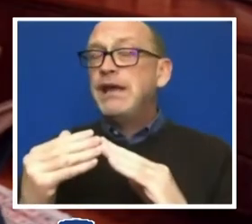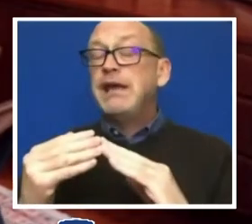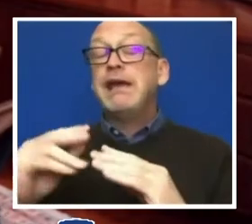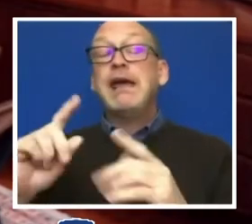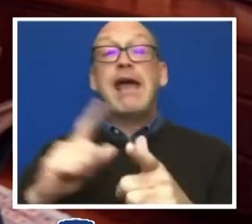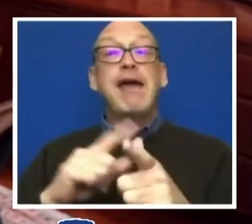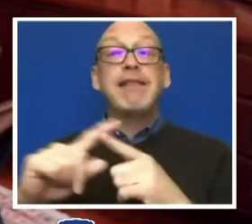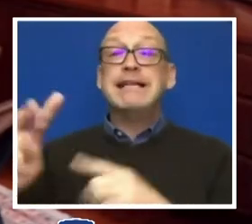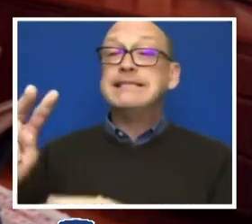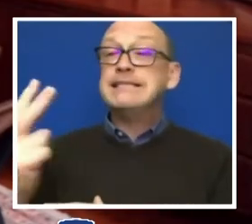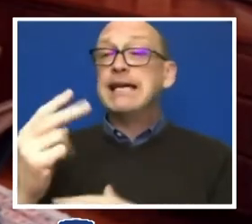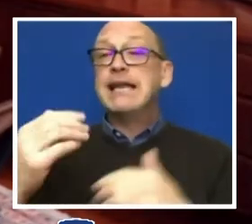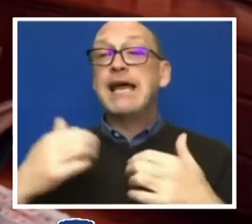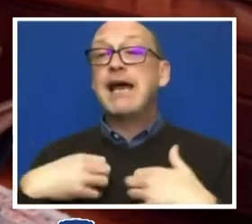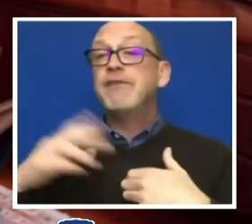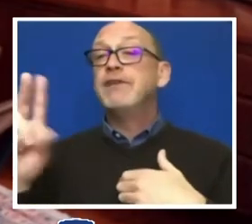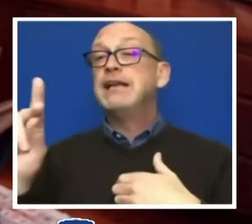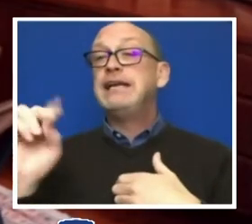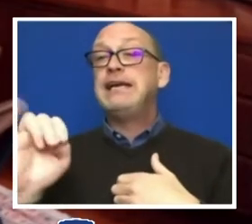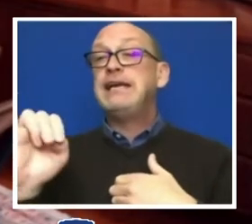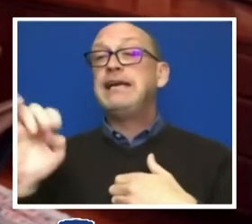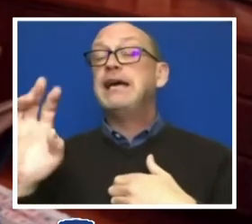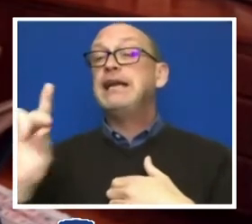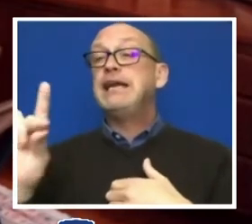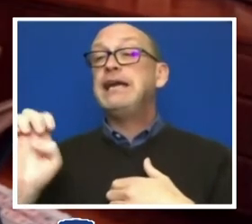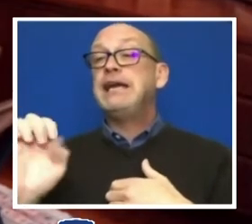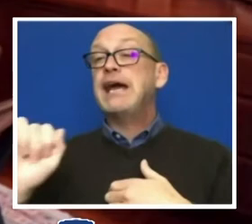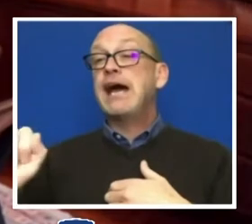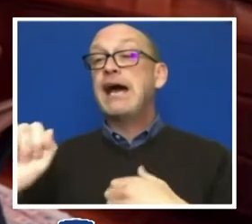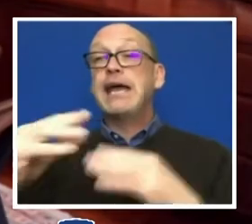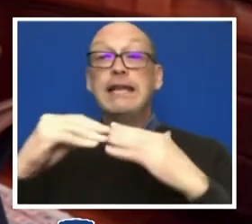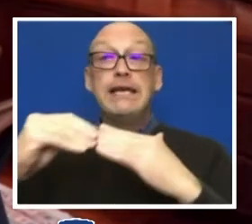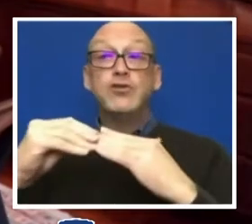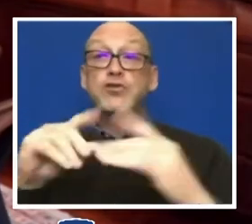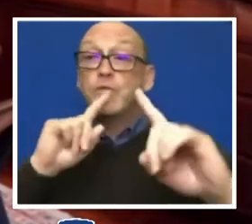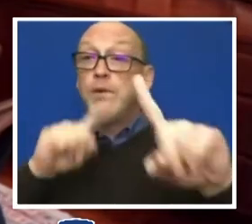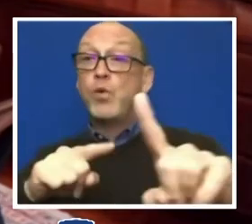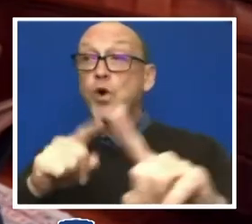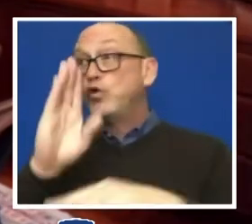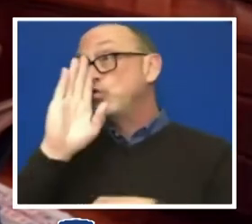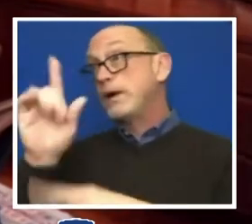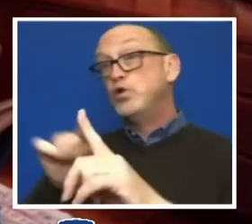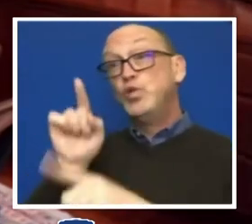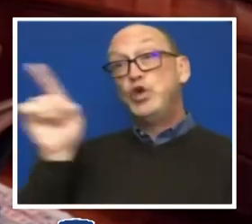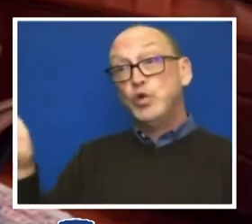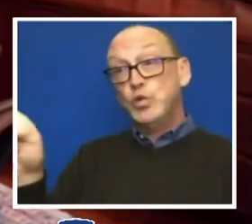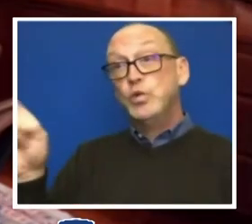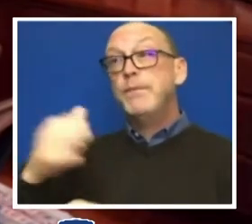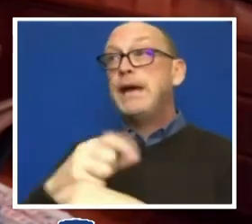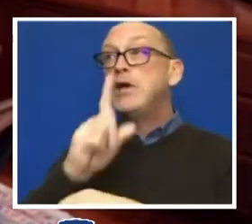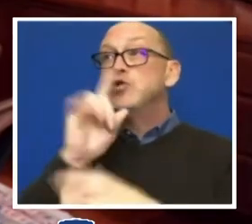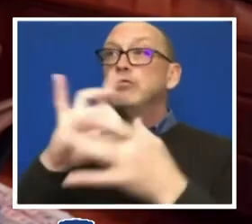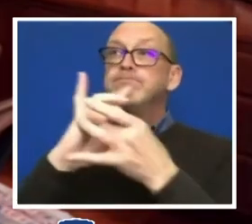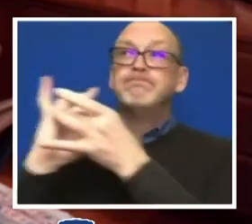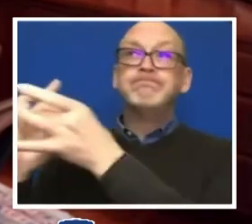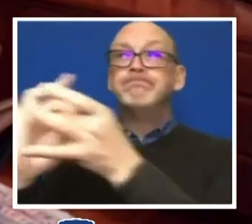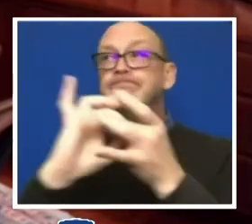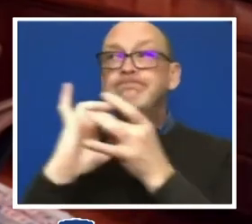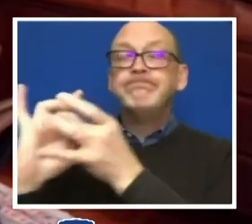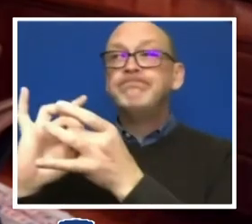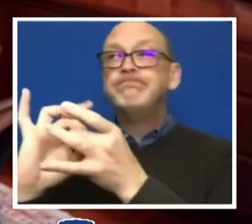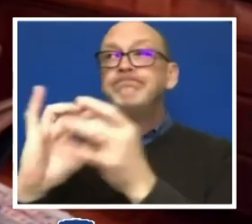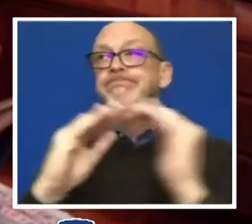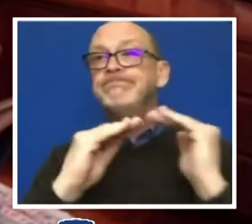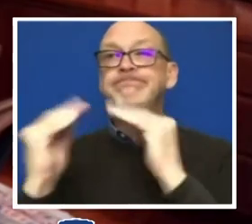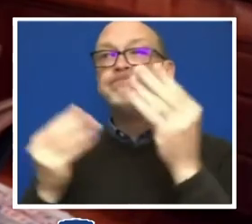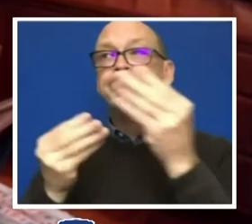to have DEI leadership reporting directly to you to ensure coordination, coherence,